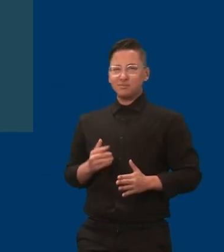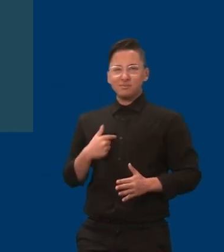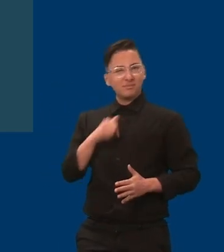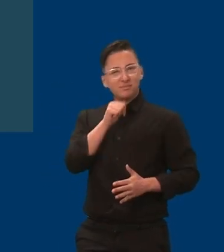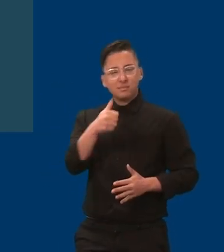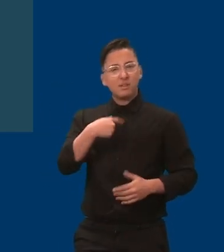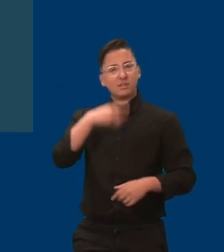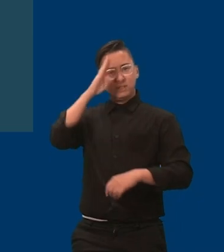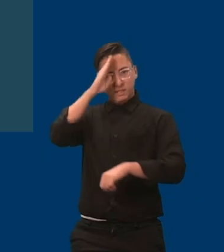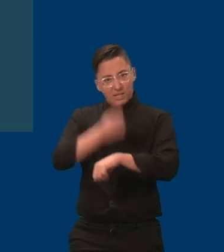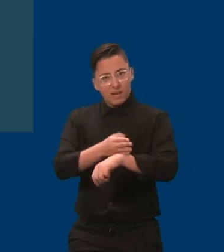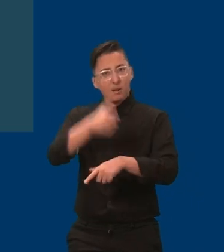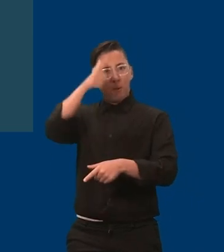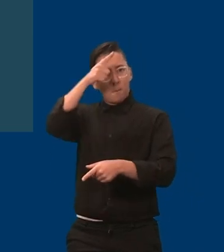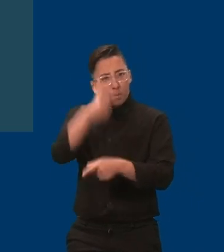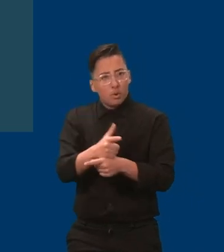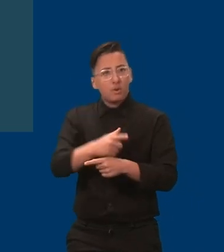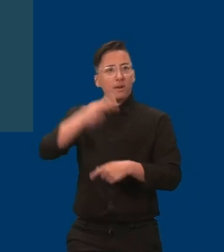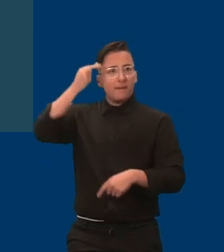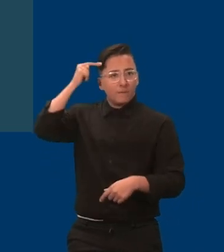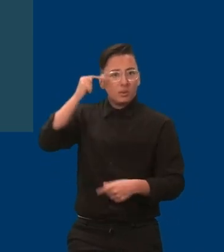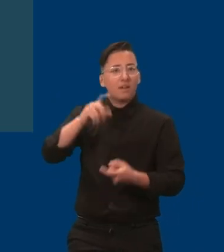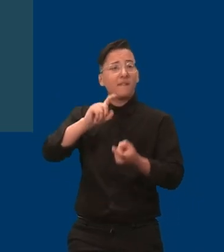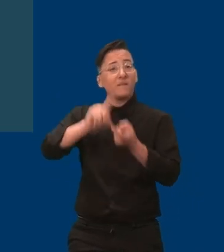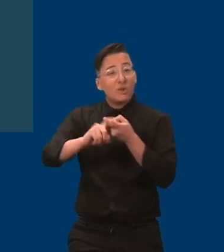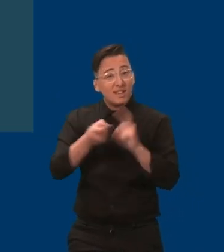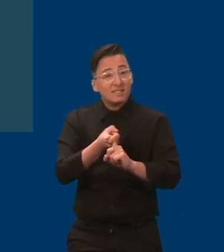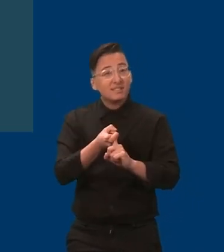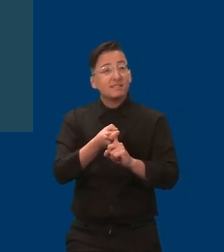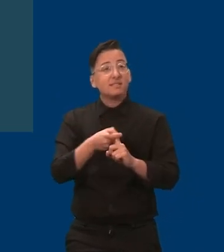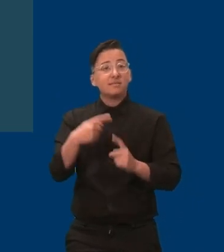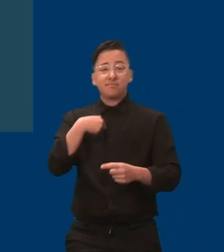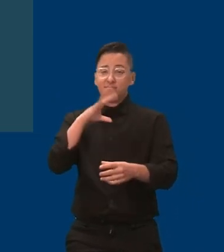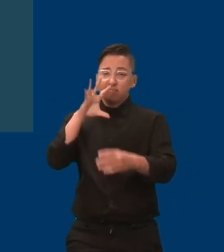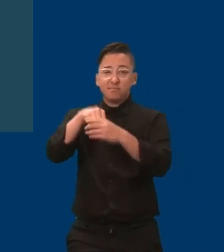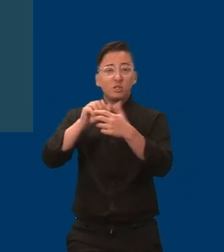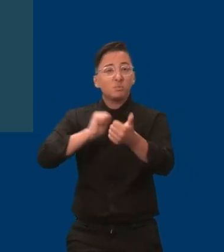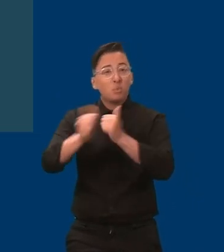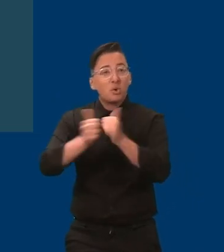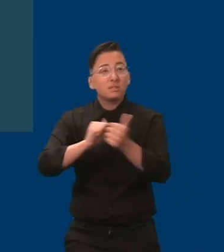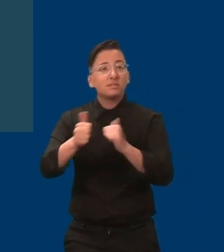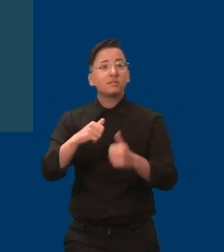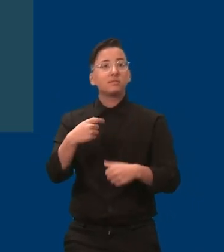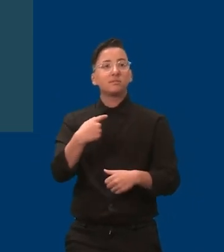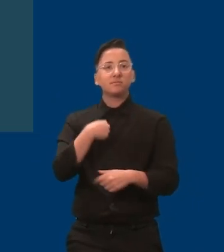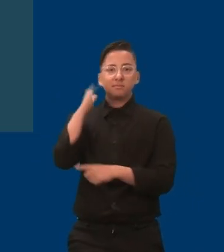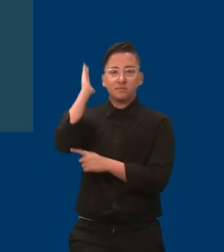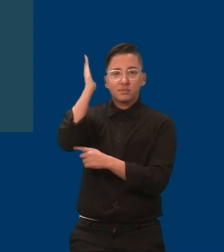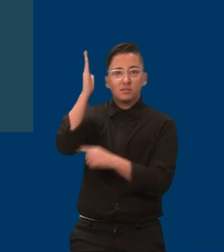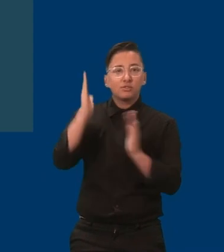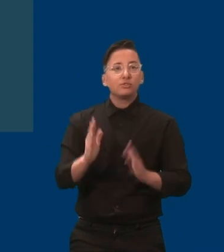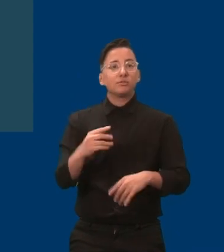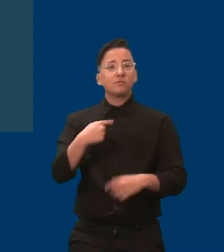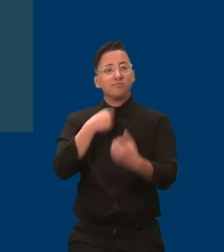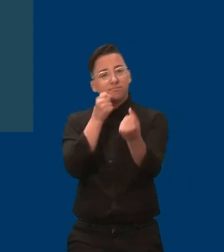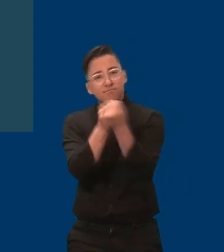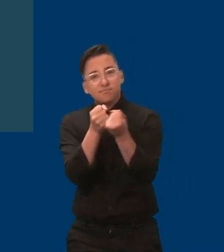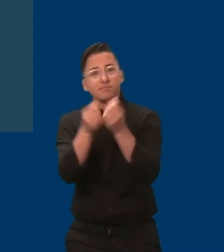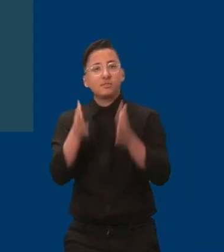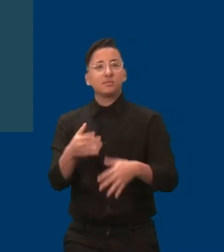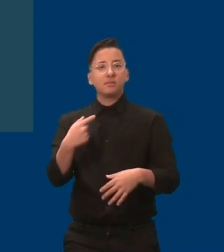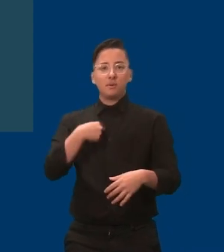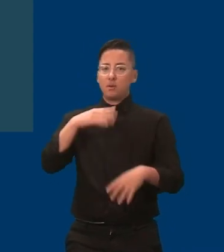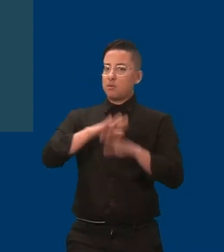an athlete, a self-advocate, a public speaker, a nonprofit leader,